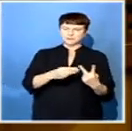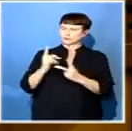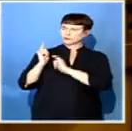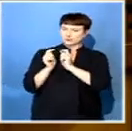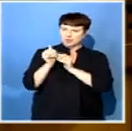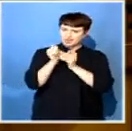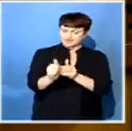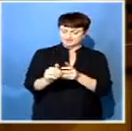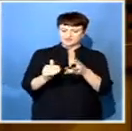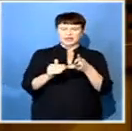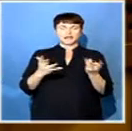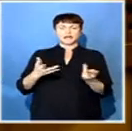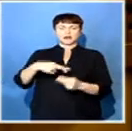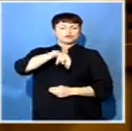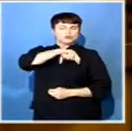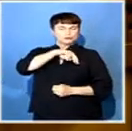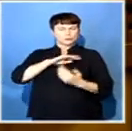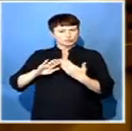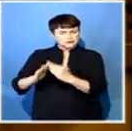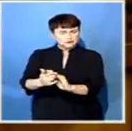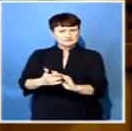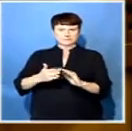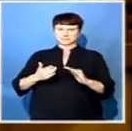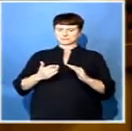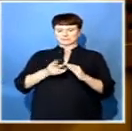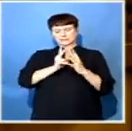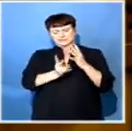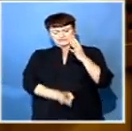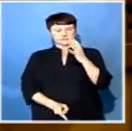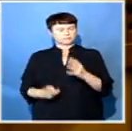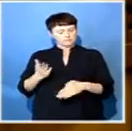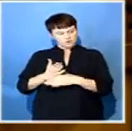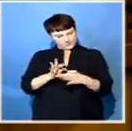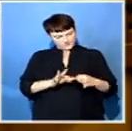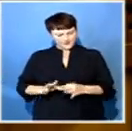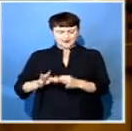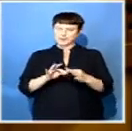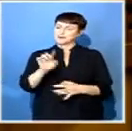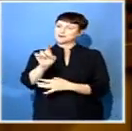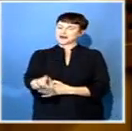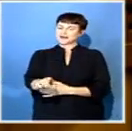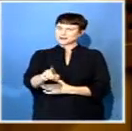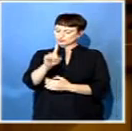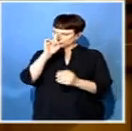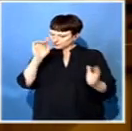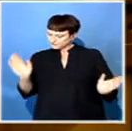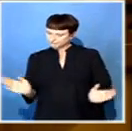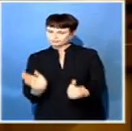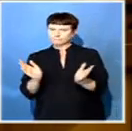leaders, faith-based communities, and others, to promote safer